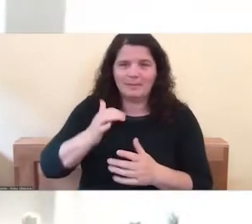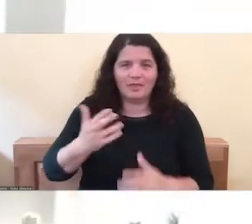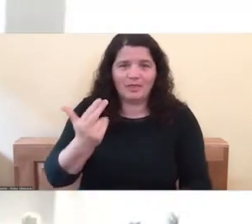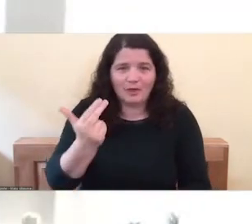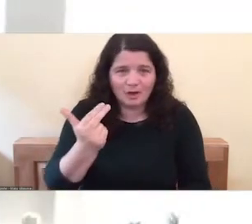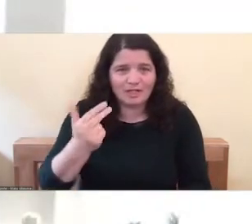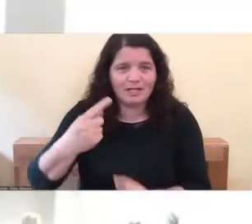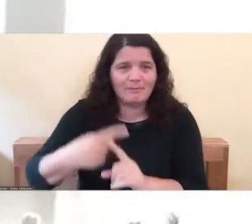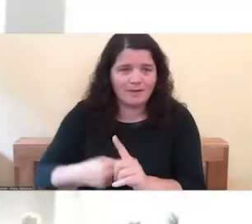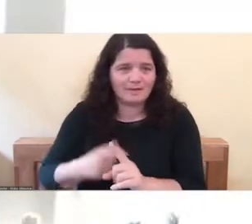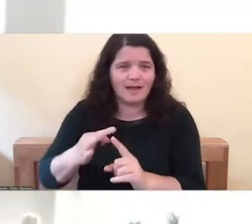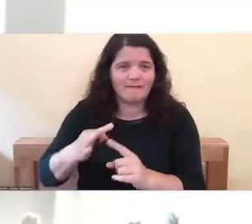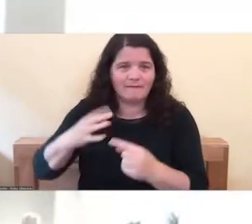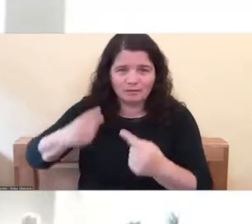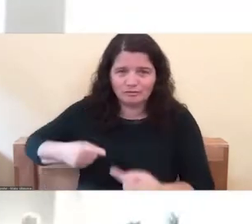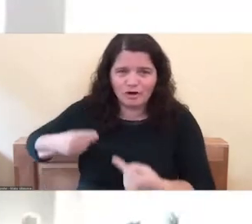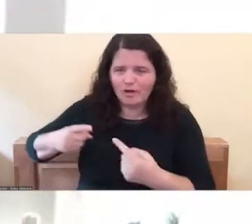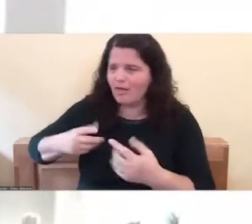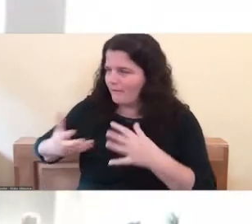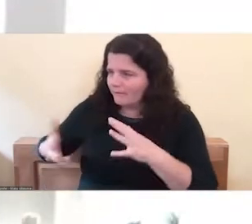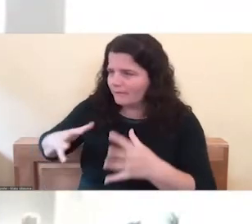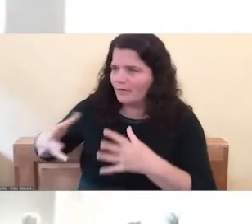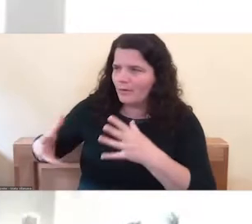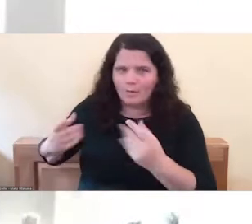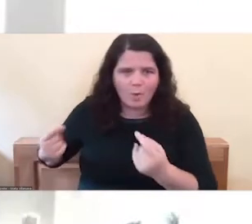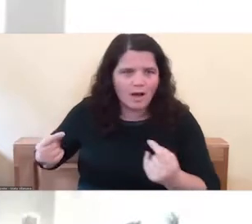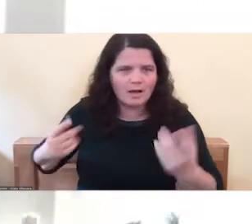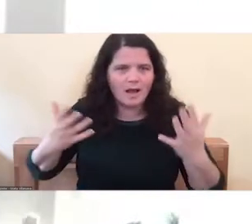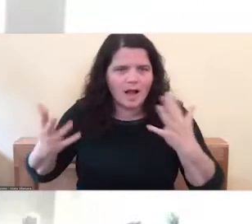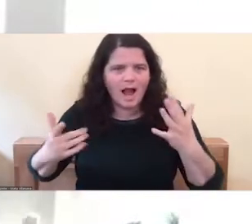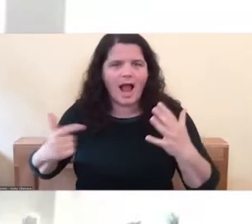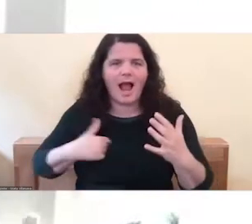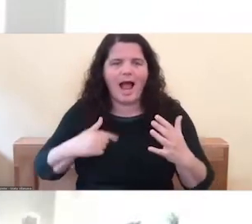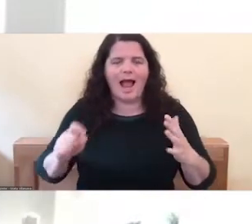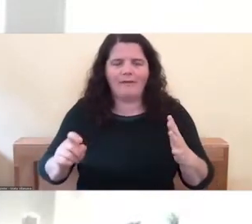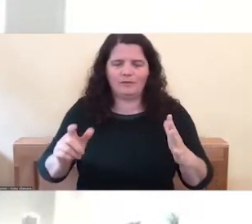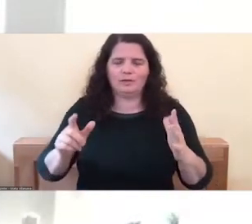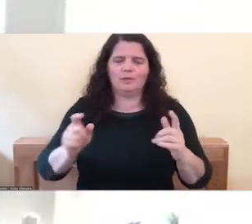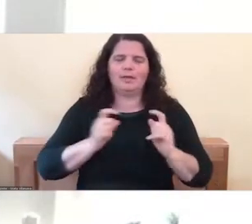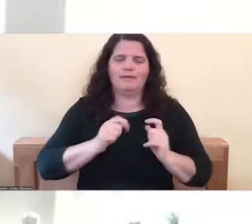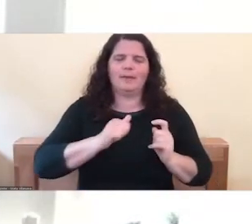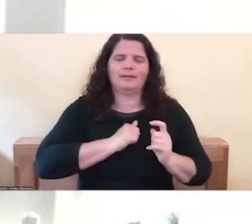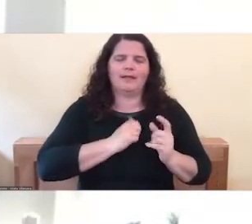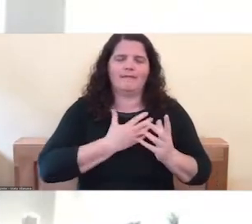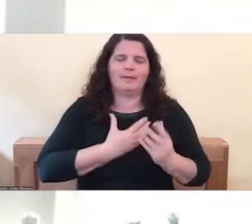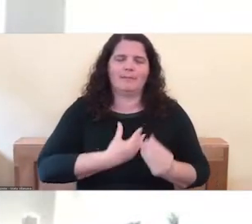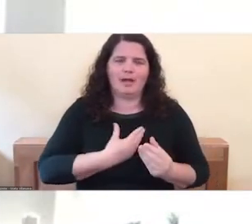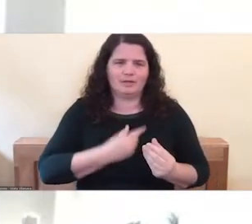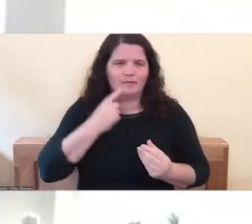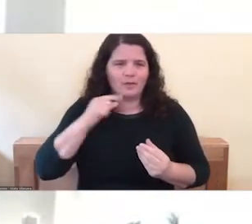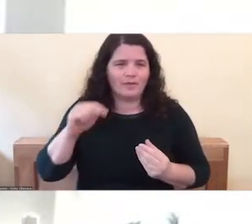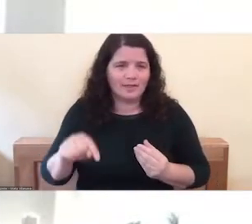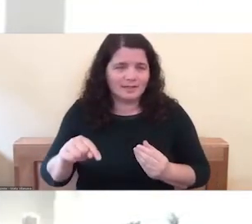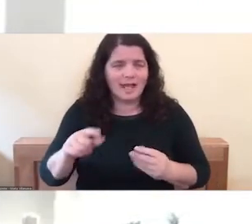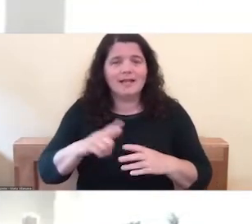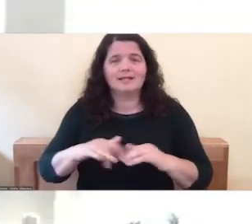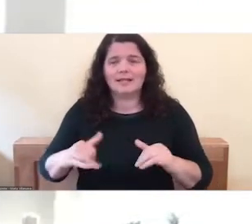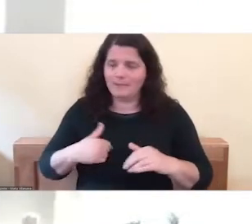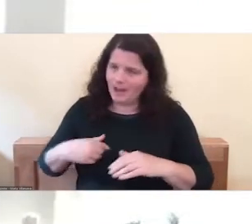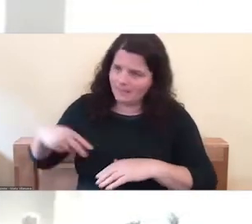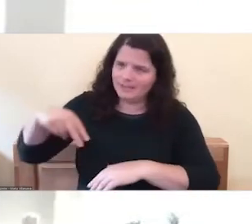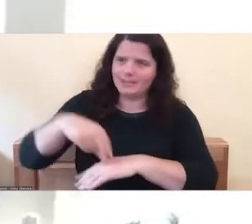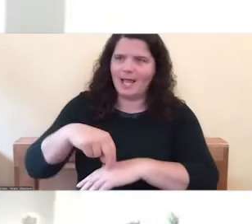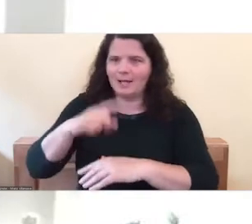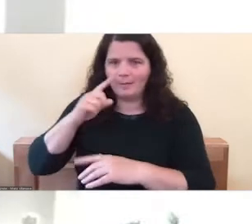struggling, you know, giving my, learning that I had to give myself compassion and then also standing up to the healthcare